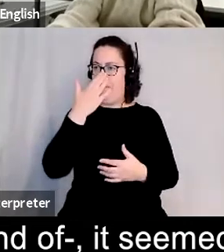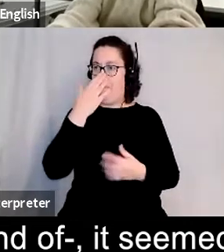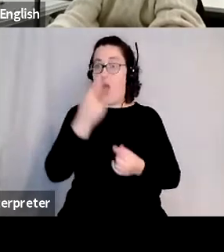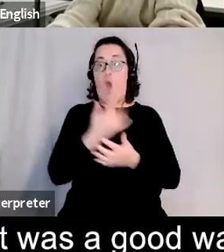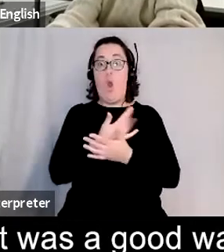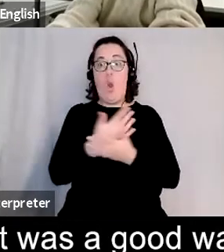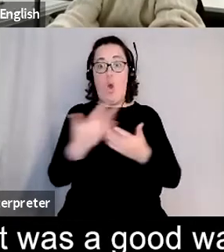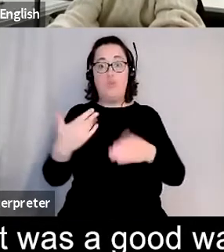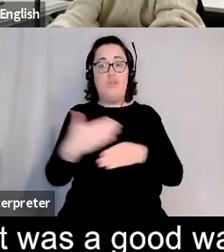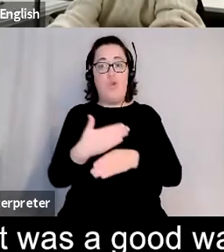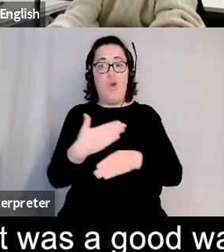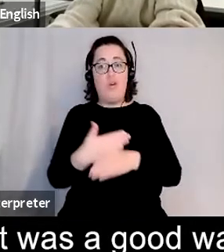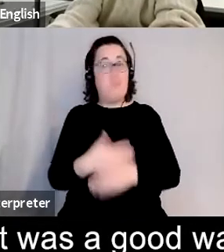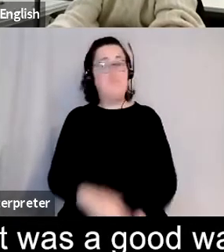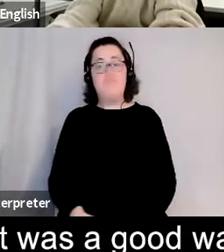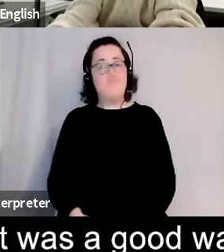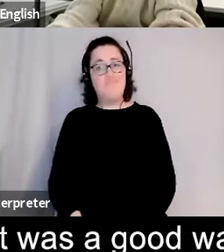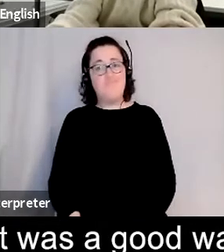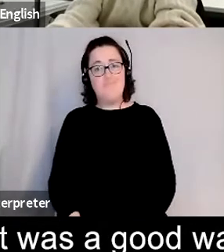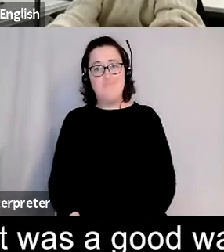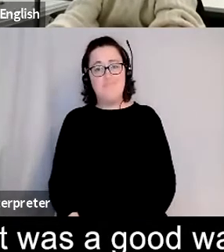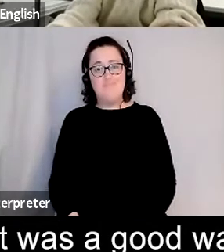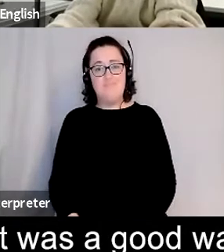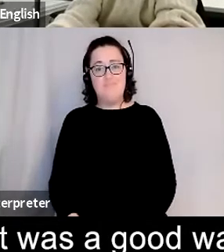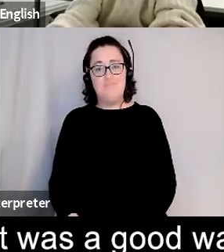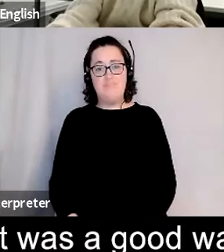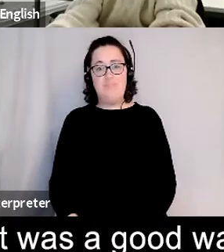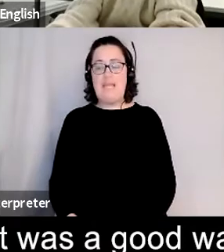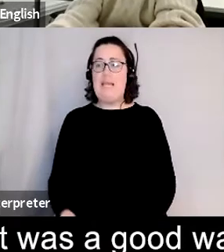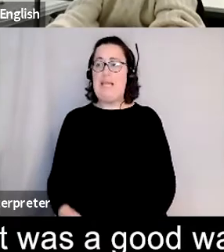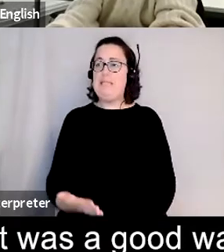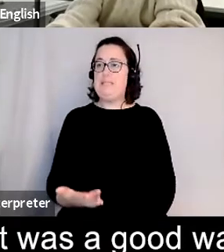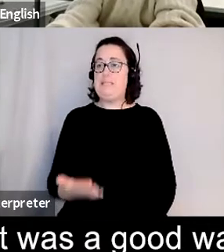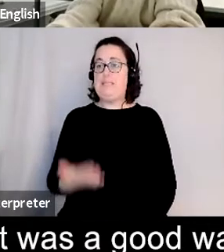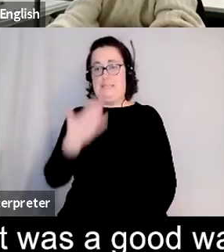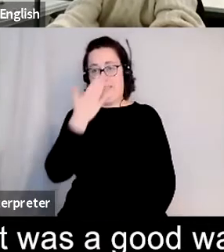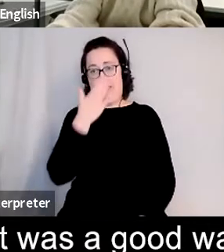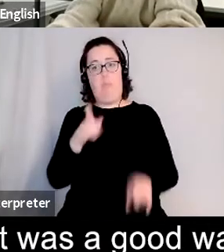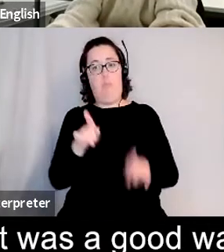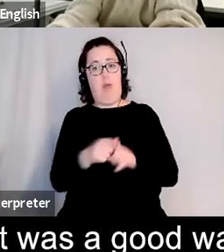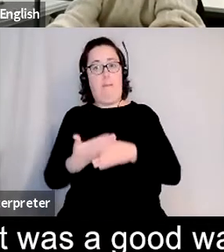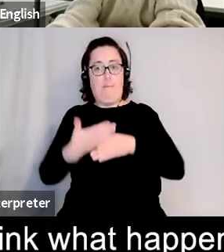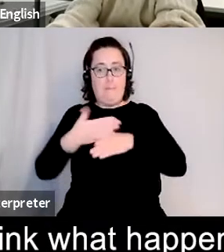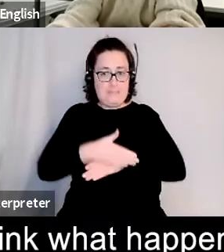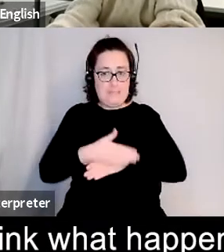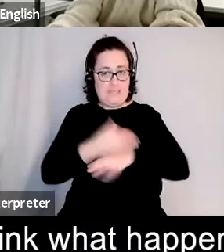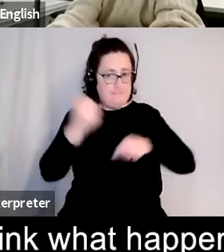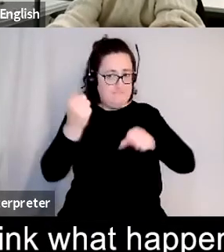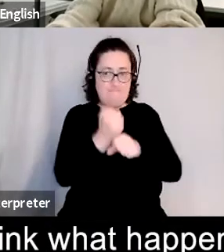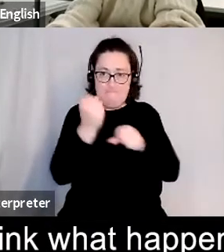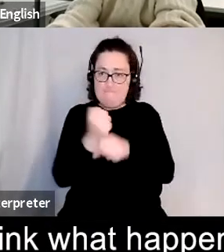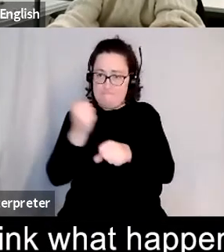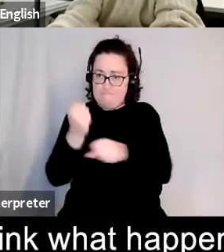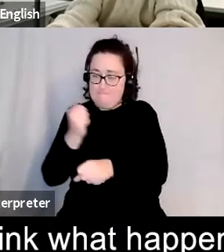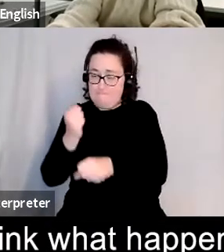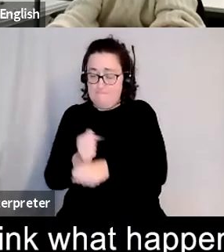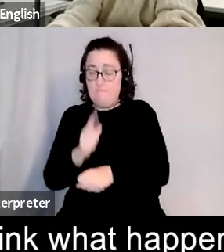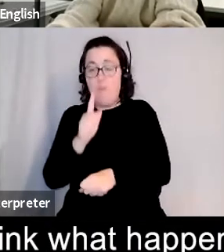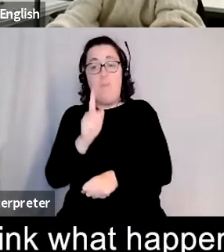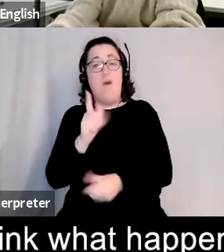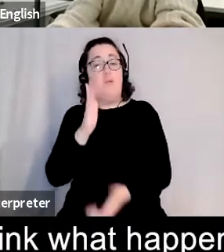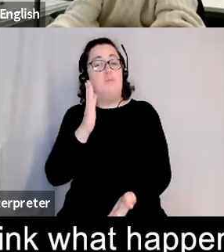work when actually i wasn't it was a good way of like seemingly being quite busy um making but actually i think what happened